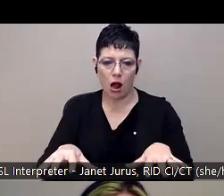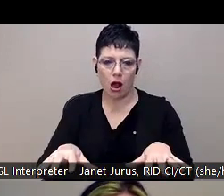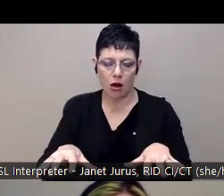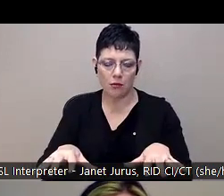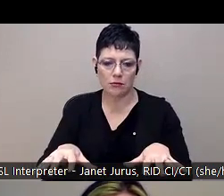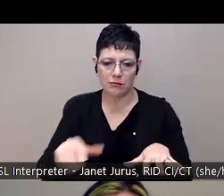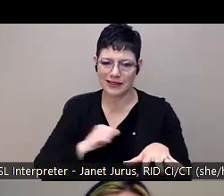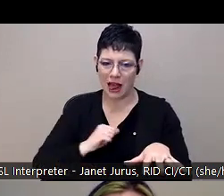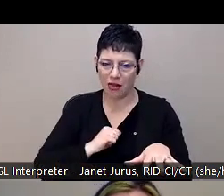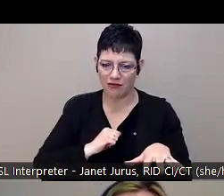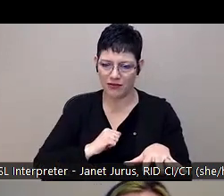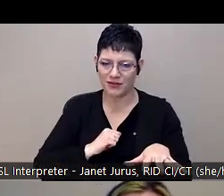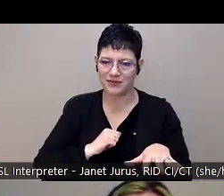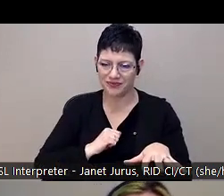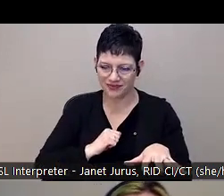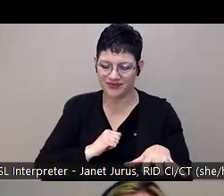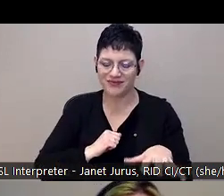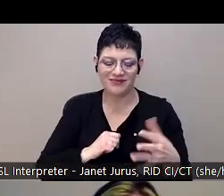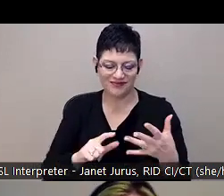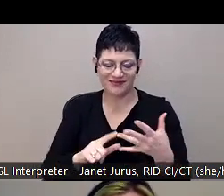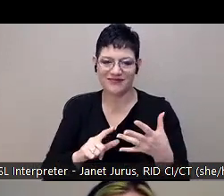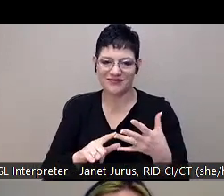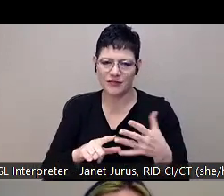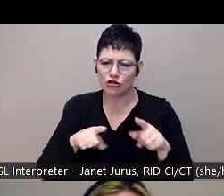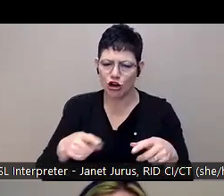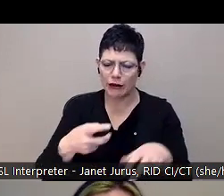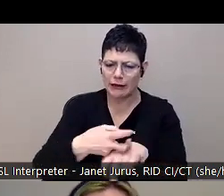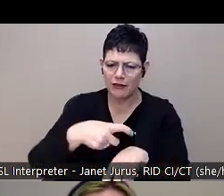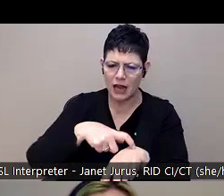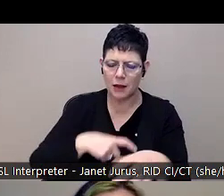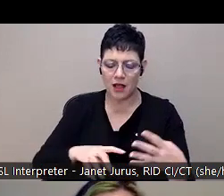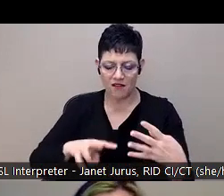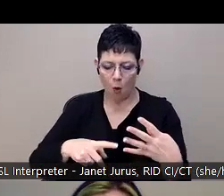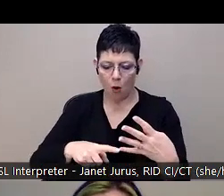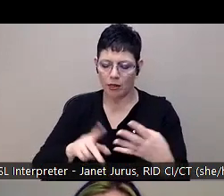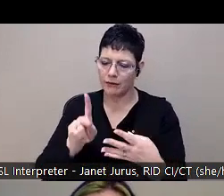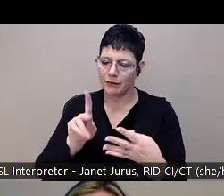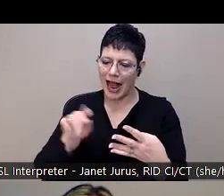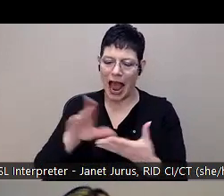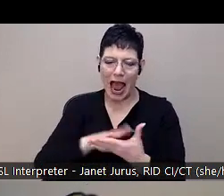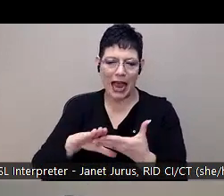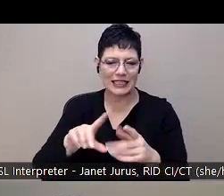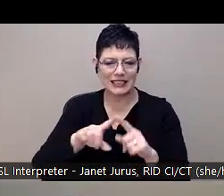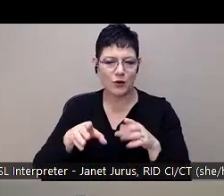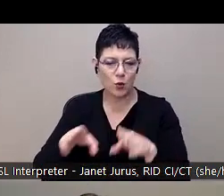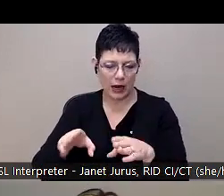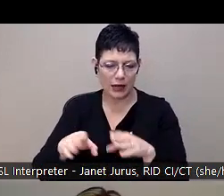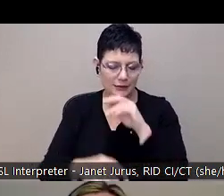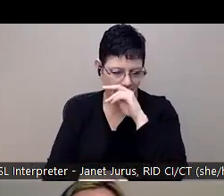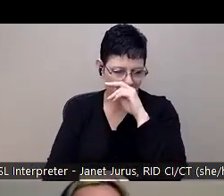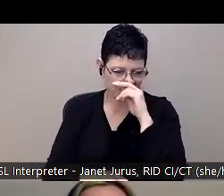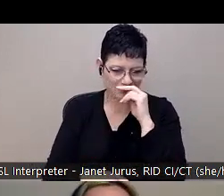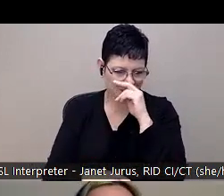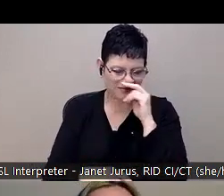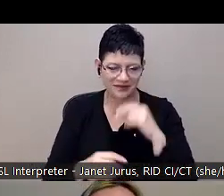situation. Um, and the fourth was again, being kind. So in different ways, um, another